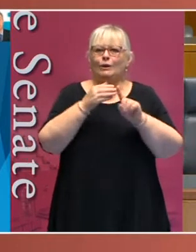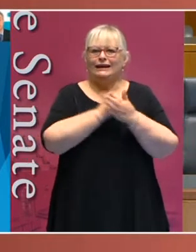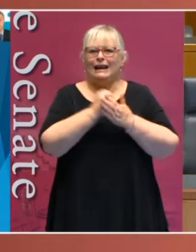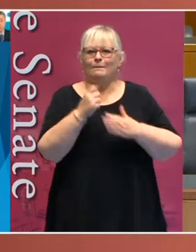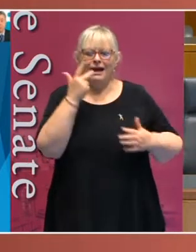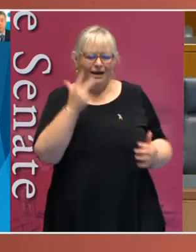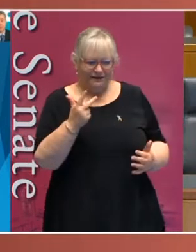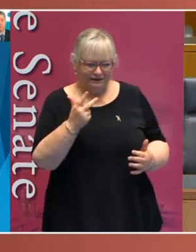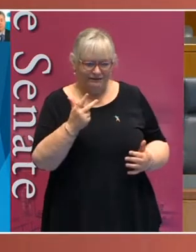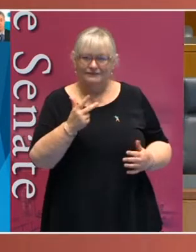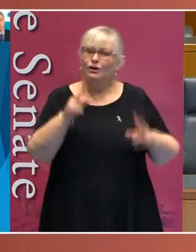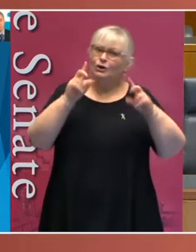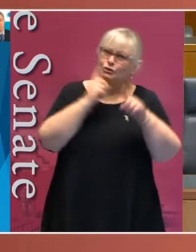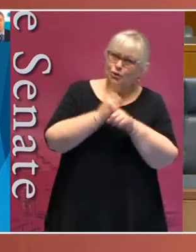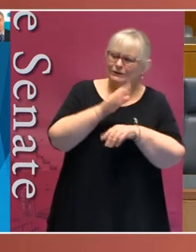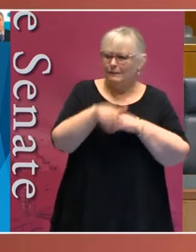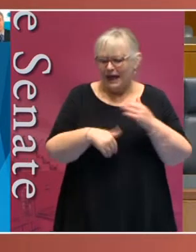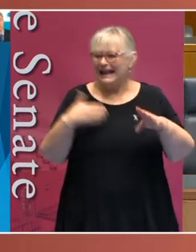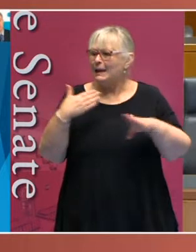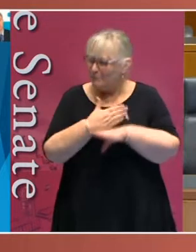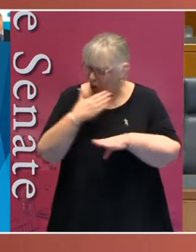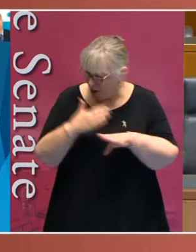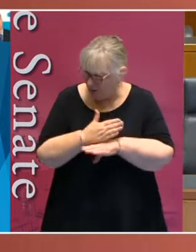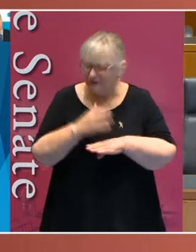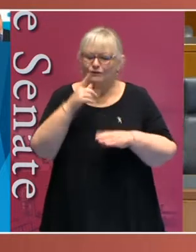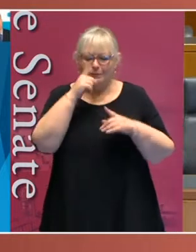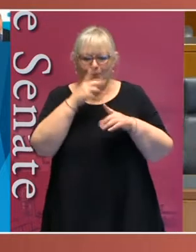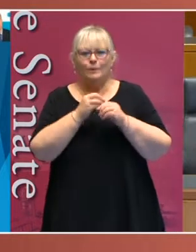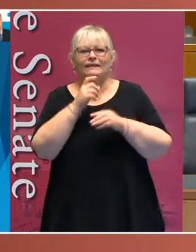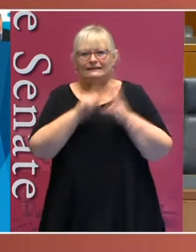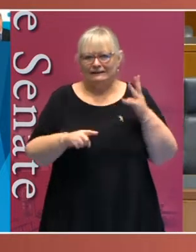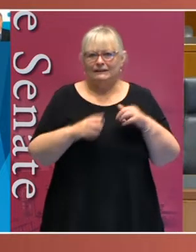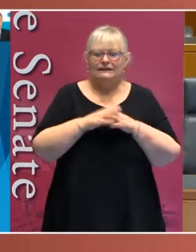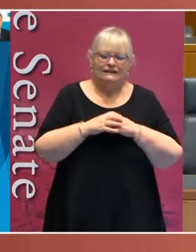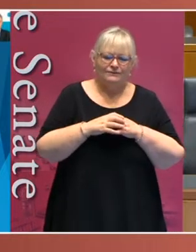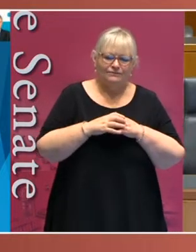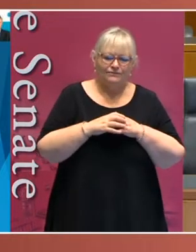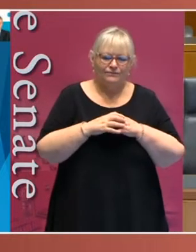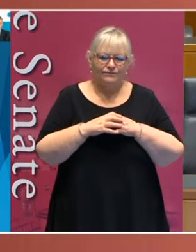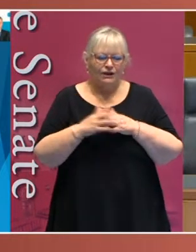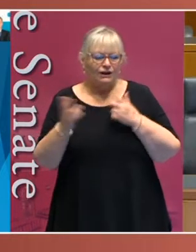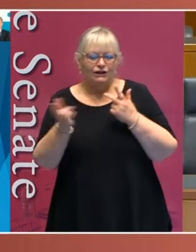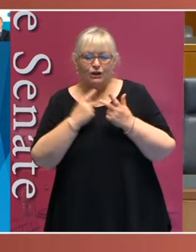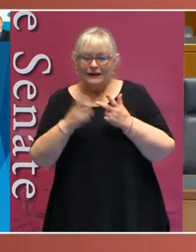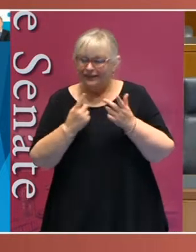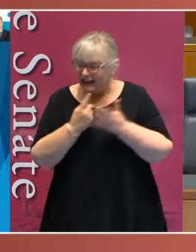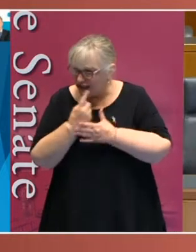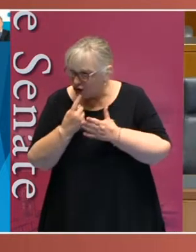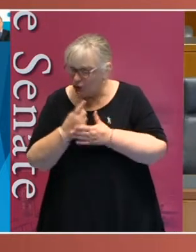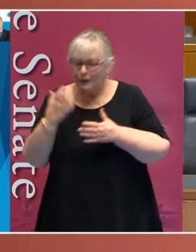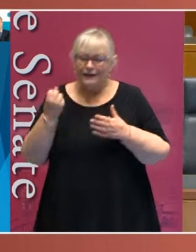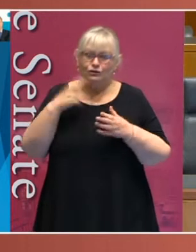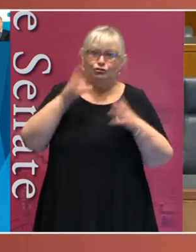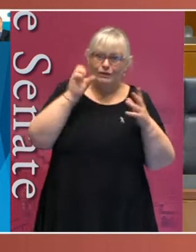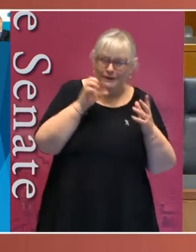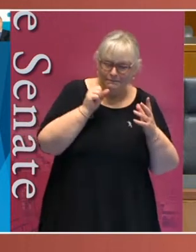refers to the employment of people with disability. Another issue that needs to be remembered when we